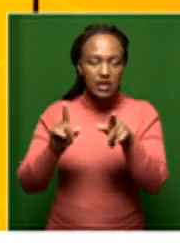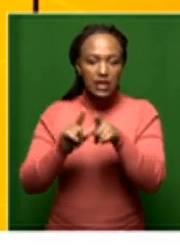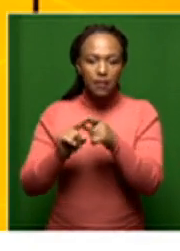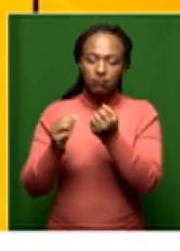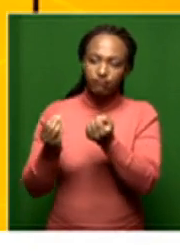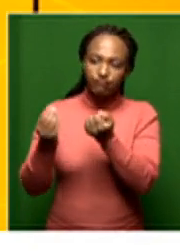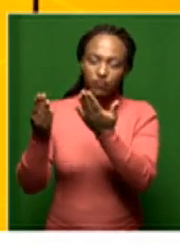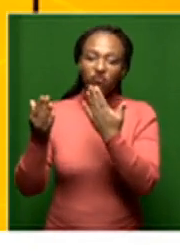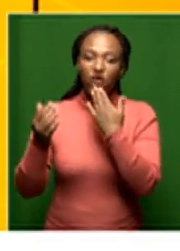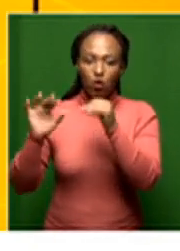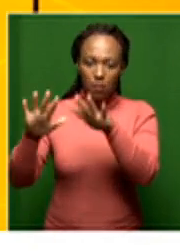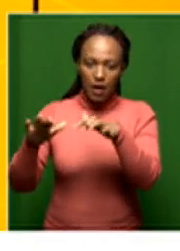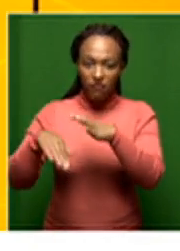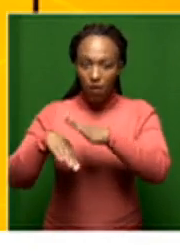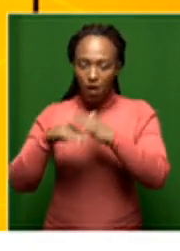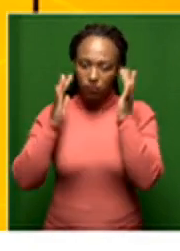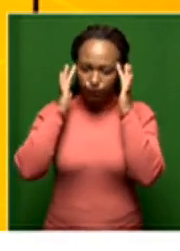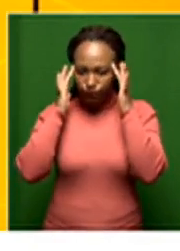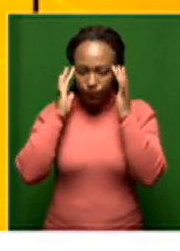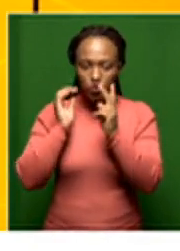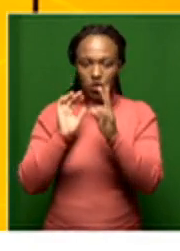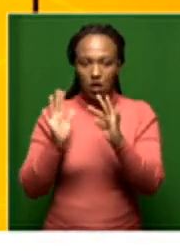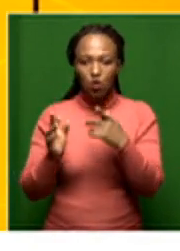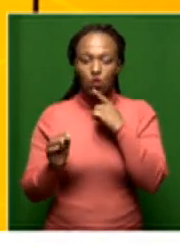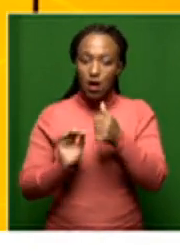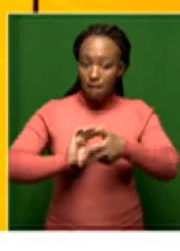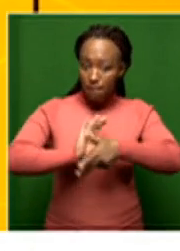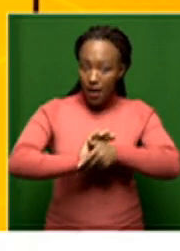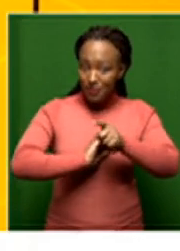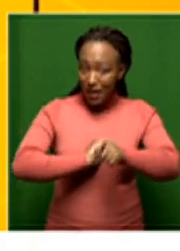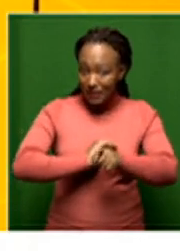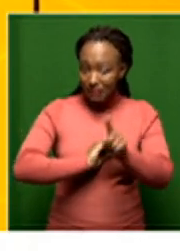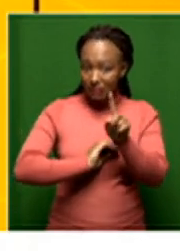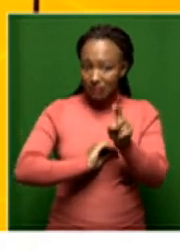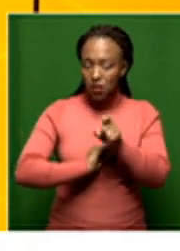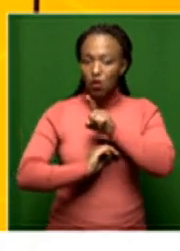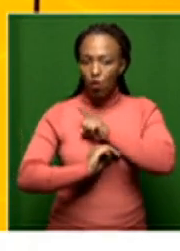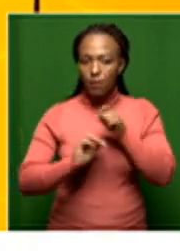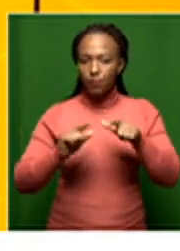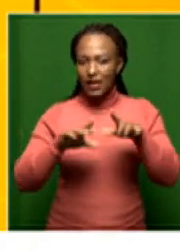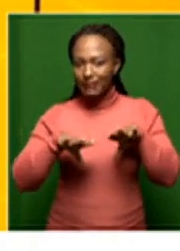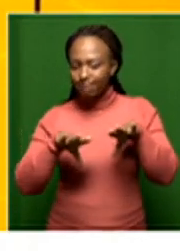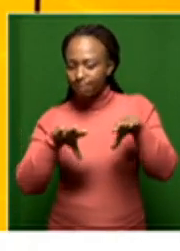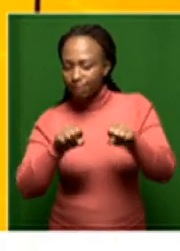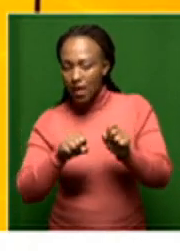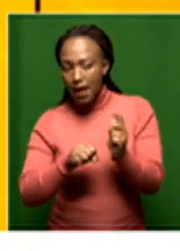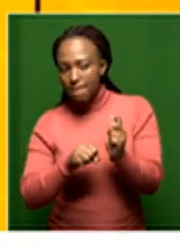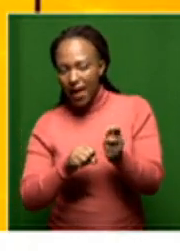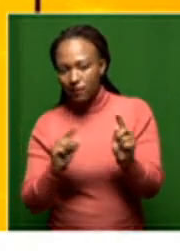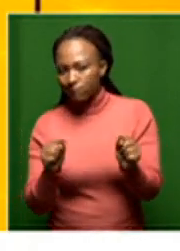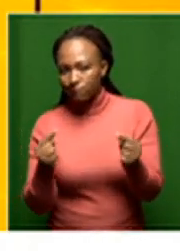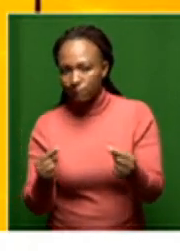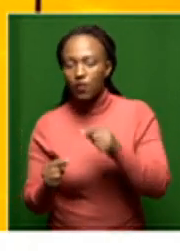for further consideration. Should it be passed, government says it will make provision for expropriation without compensation